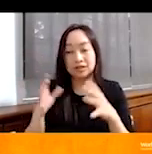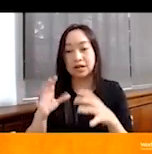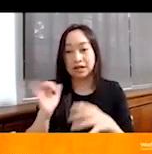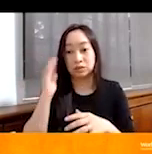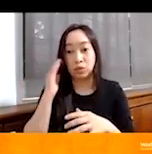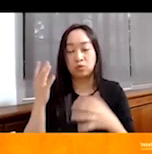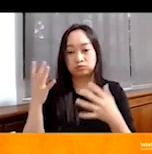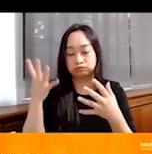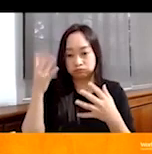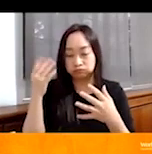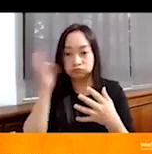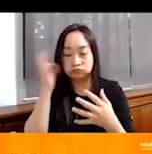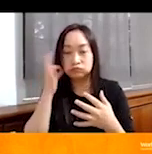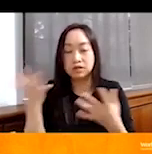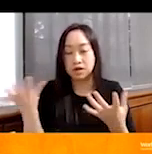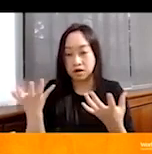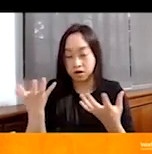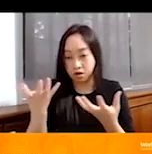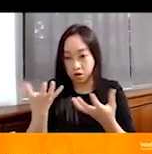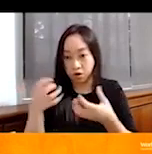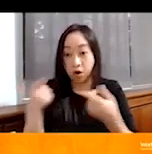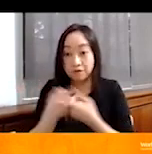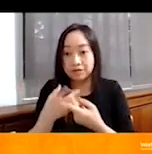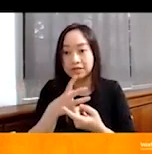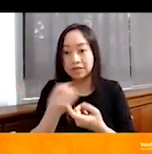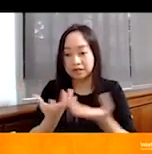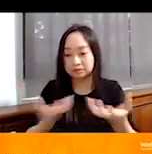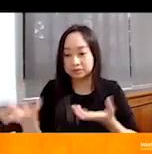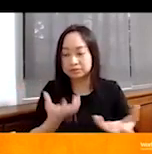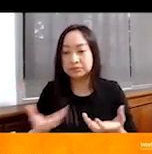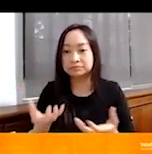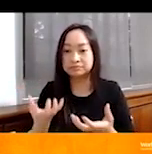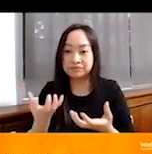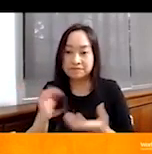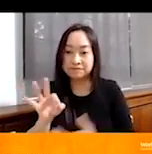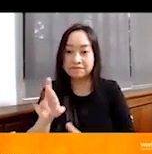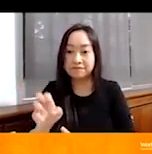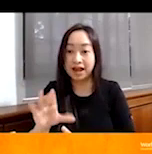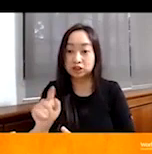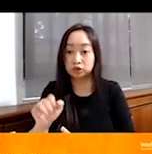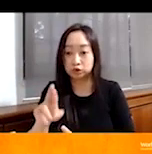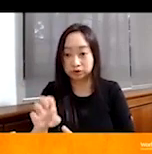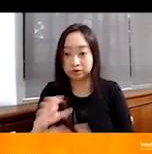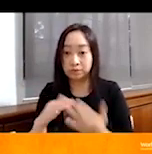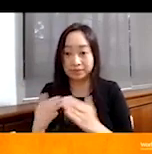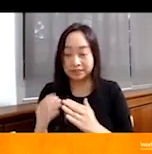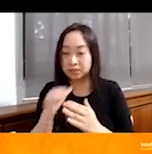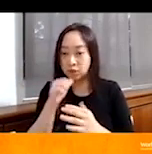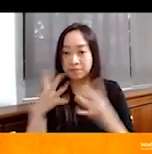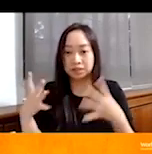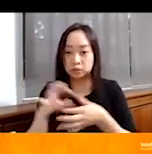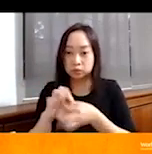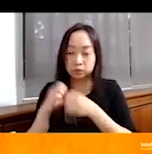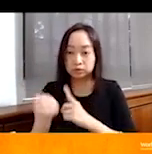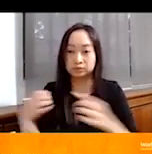conflict. They tend to be fractured communities. There's not a lot of social cohesion there. And sometimes there tends to be